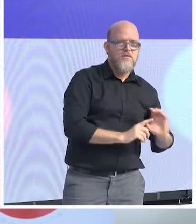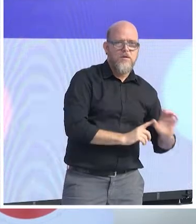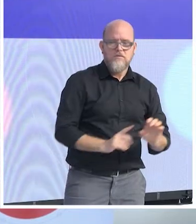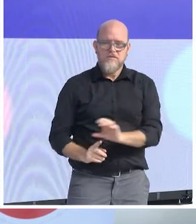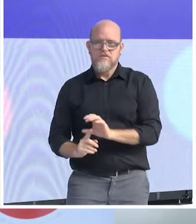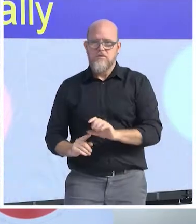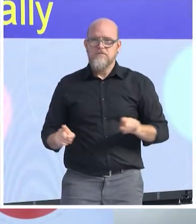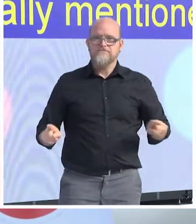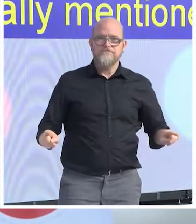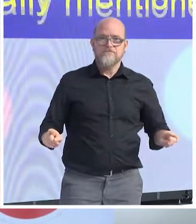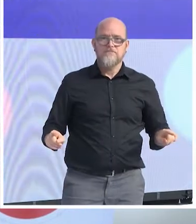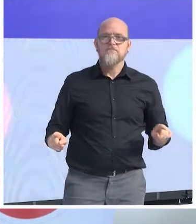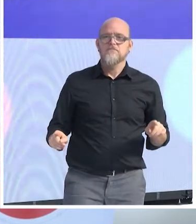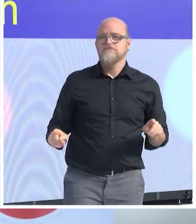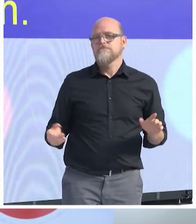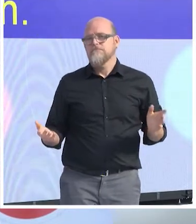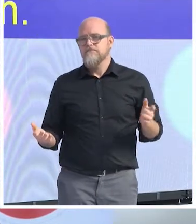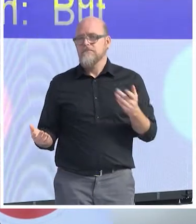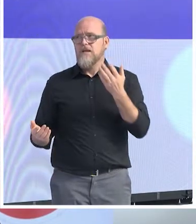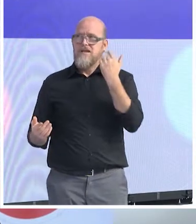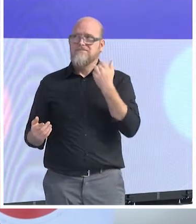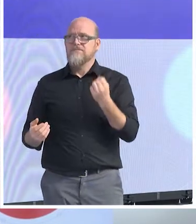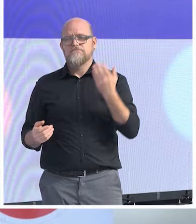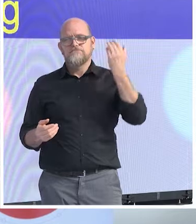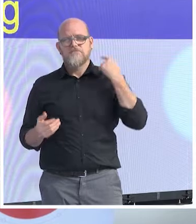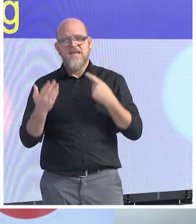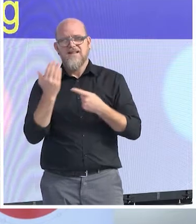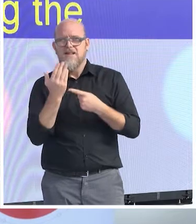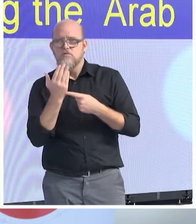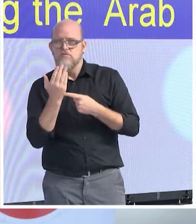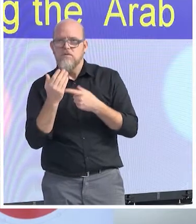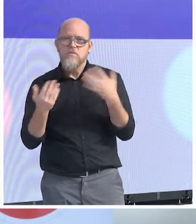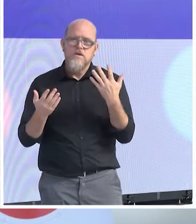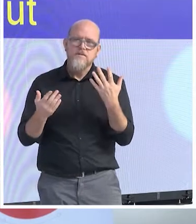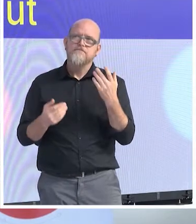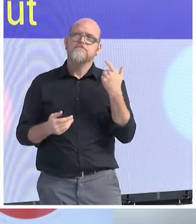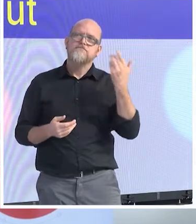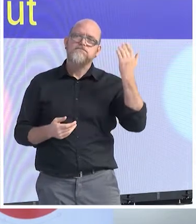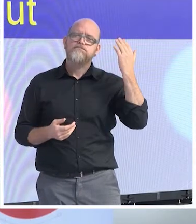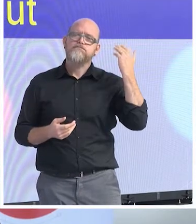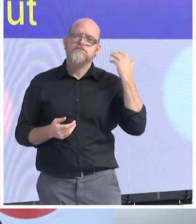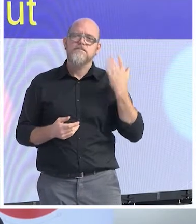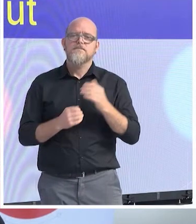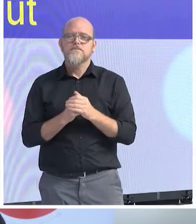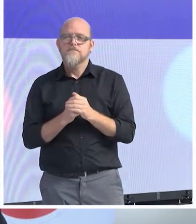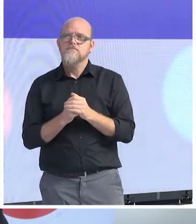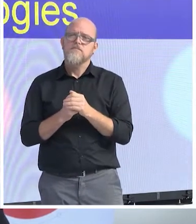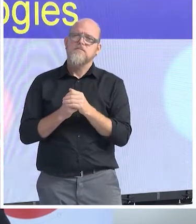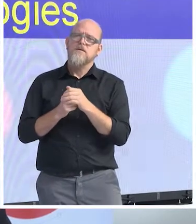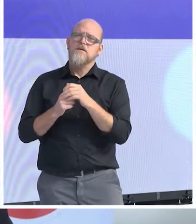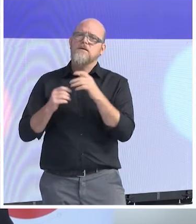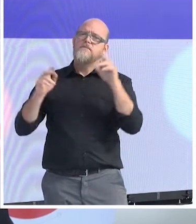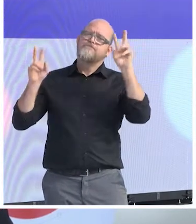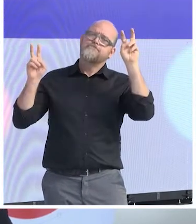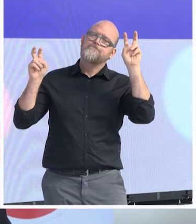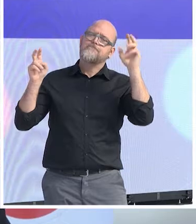speech, but if you remember during the Arab Spring, all this talk about the liberation technologies, all this fascination with the social